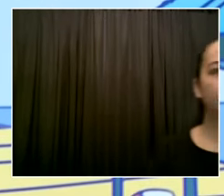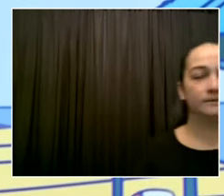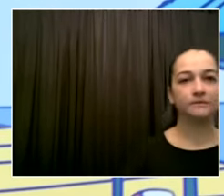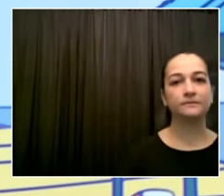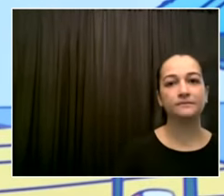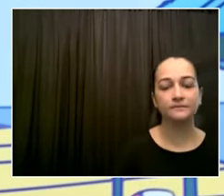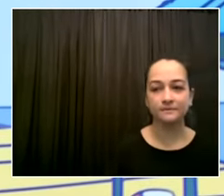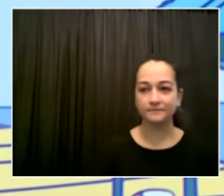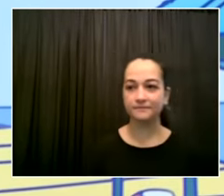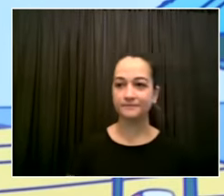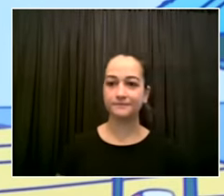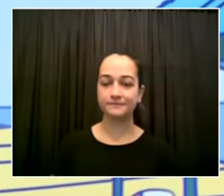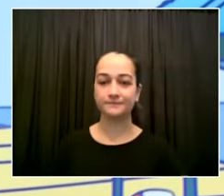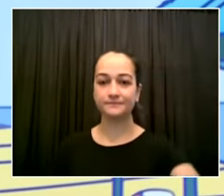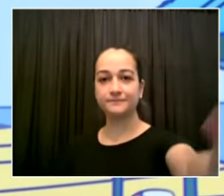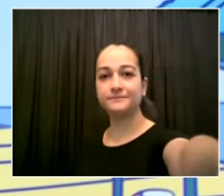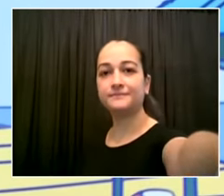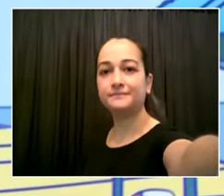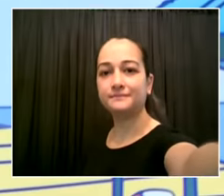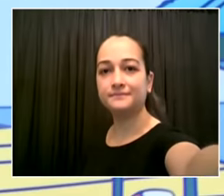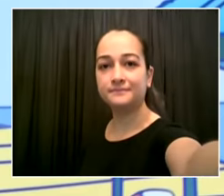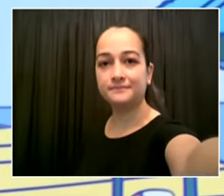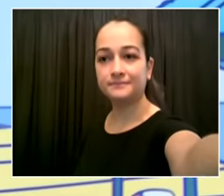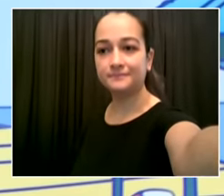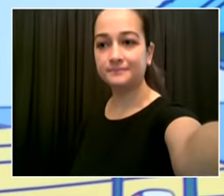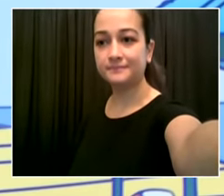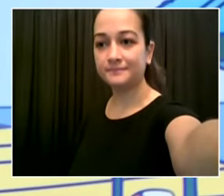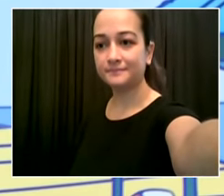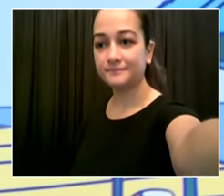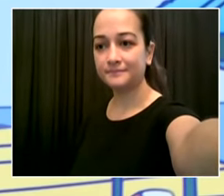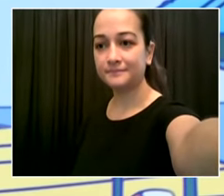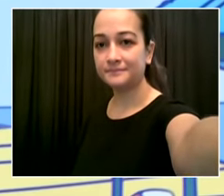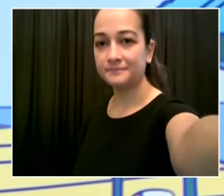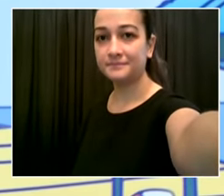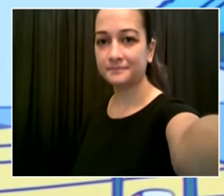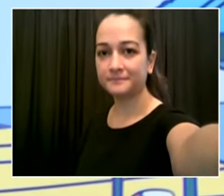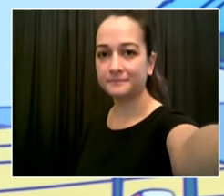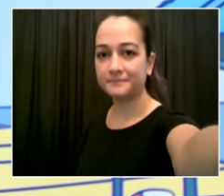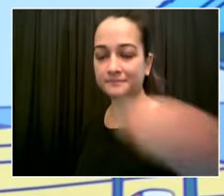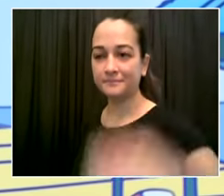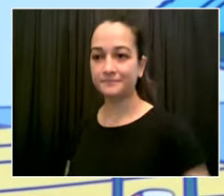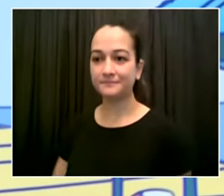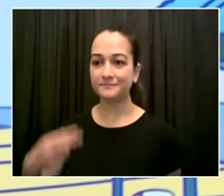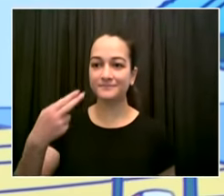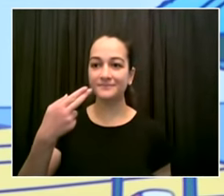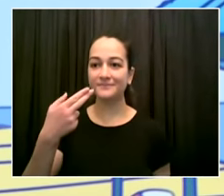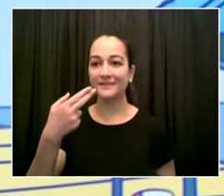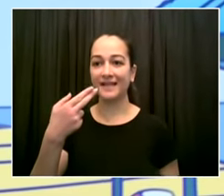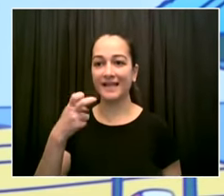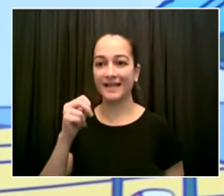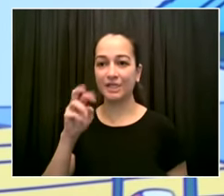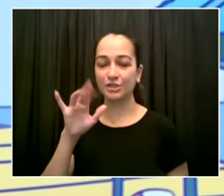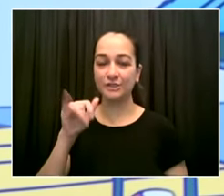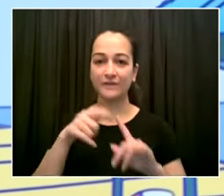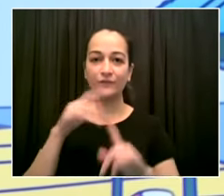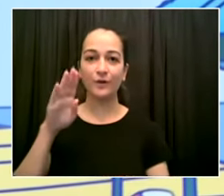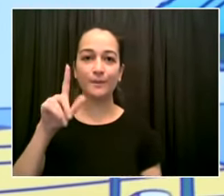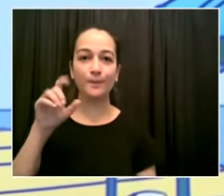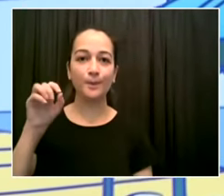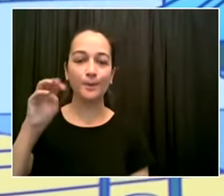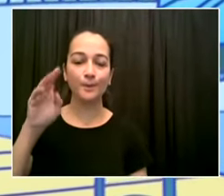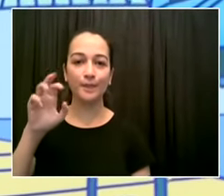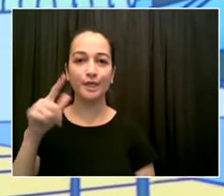our president uh otto good to see him there always enjoy a conversation with him he is quite the